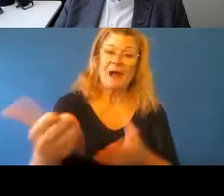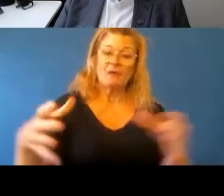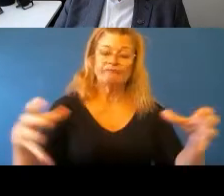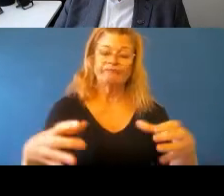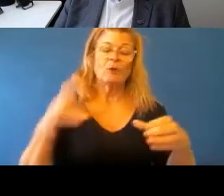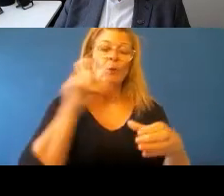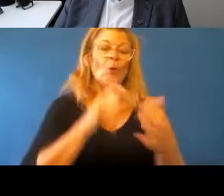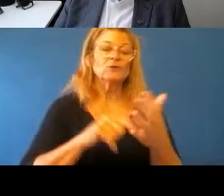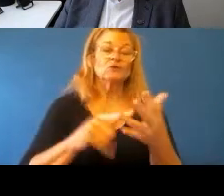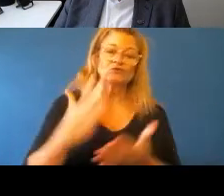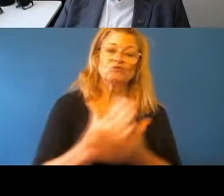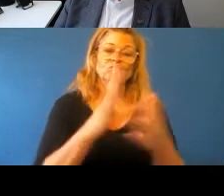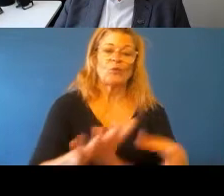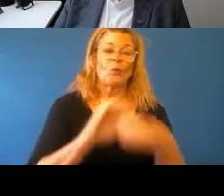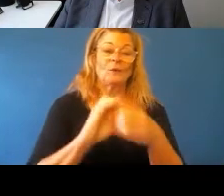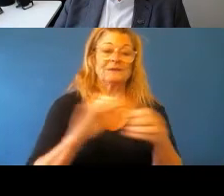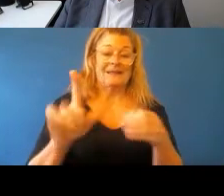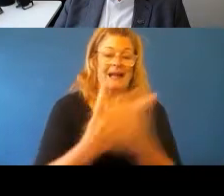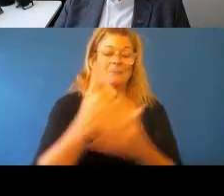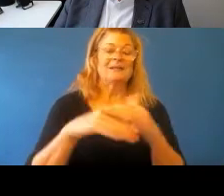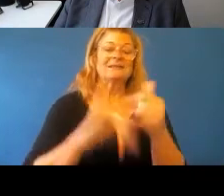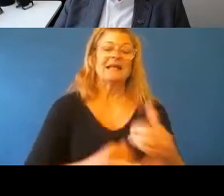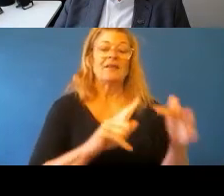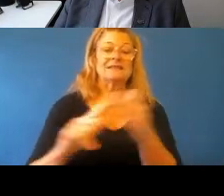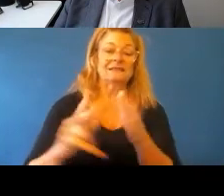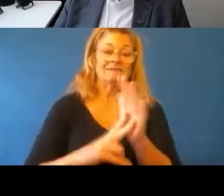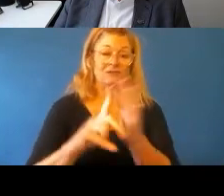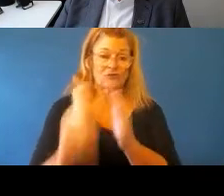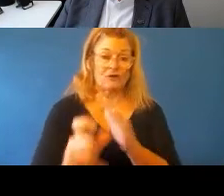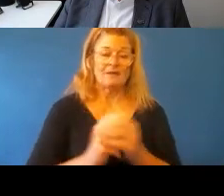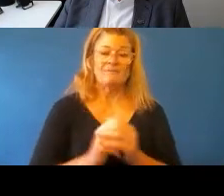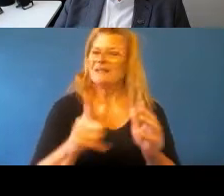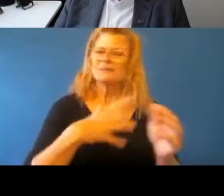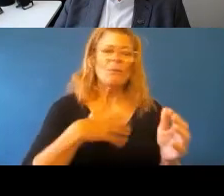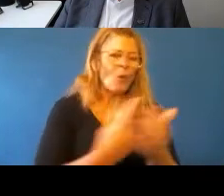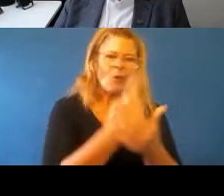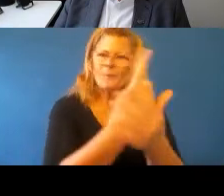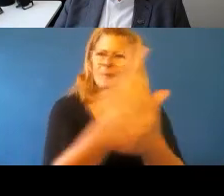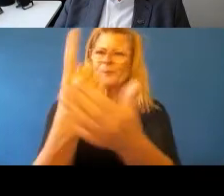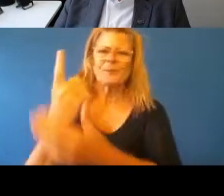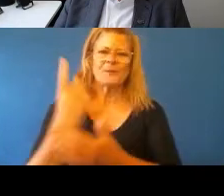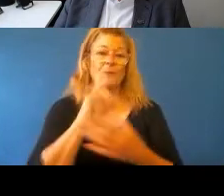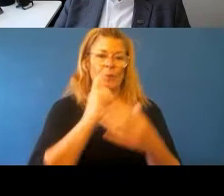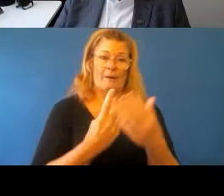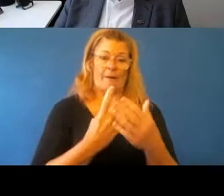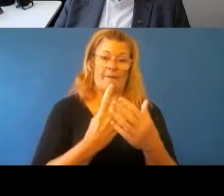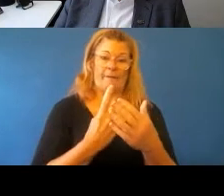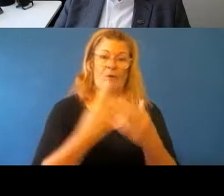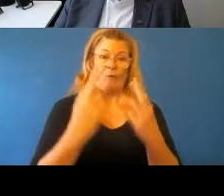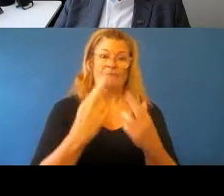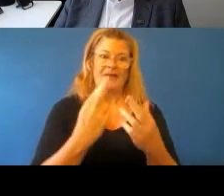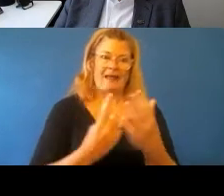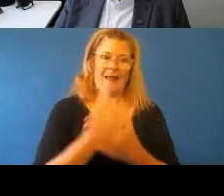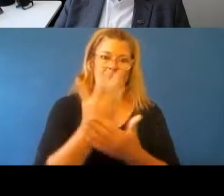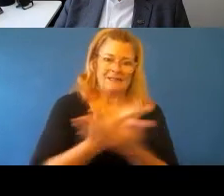happened in South East Victoria. So we're starting to see that there's more of those opportunities which will be on the cards this year. And those opportunities have